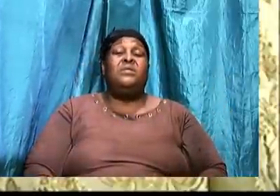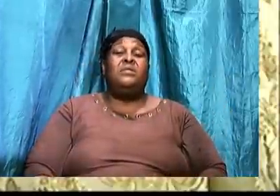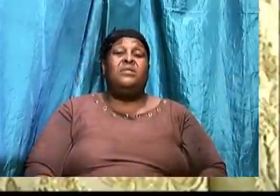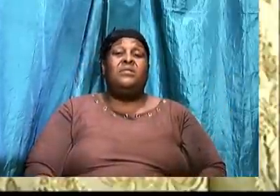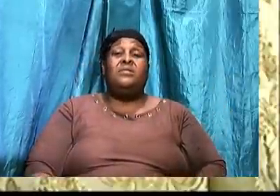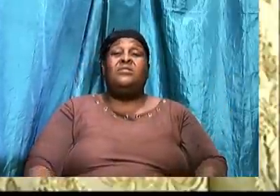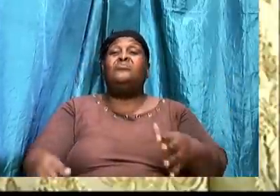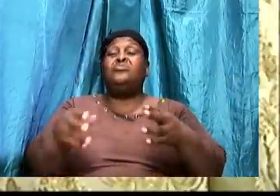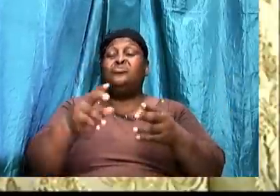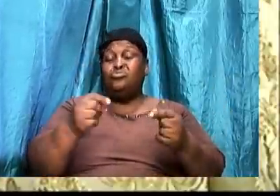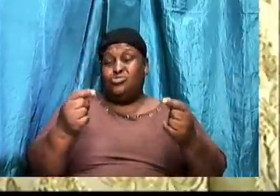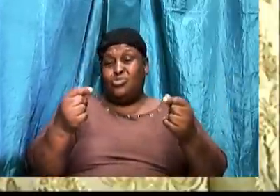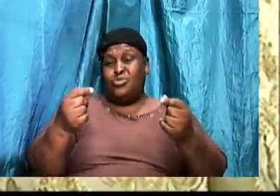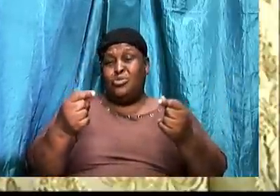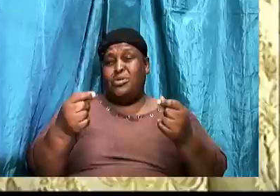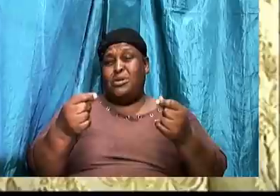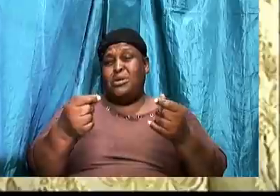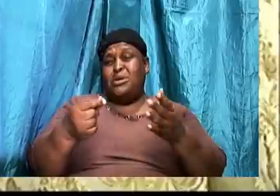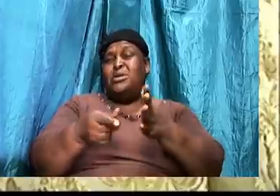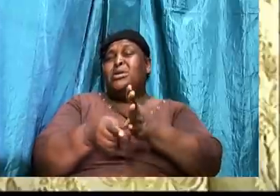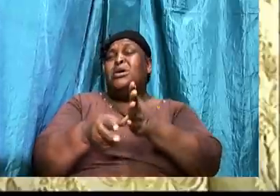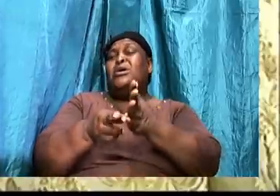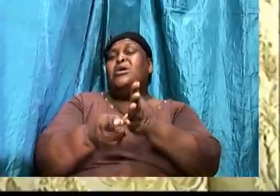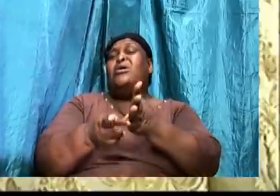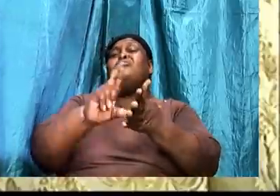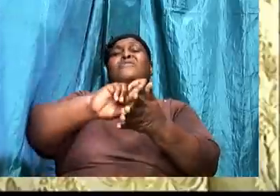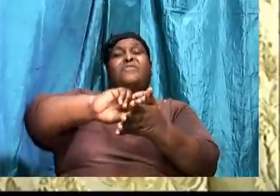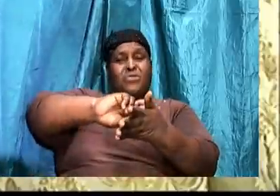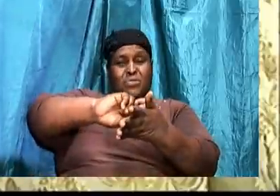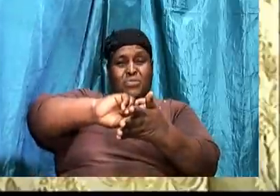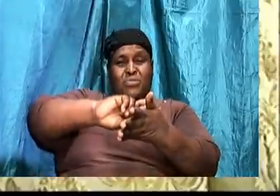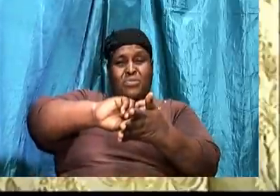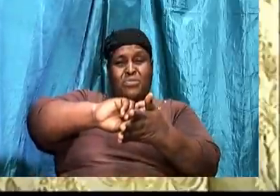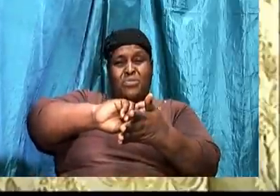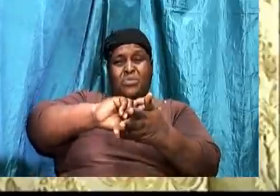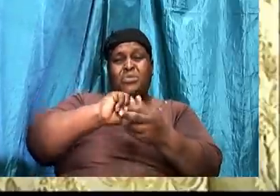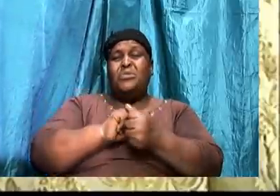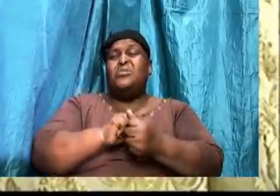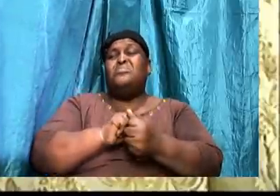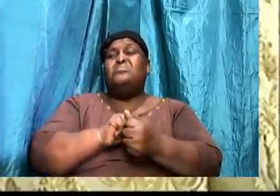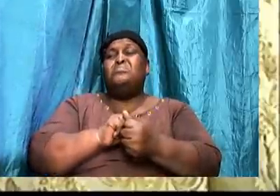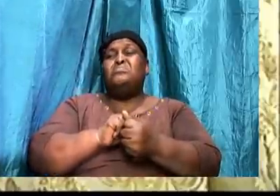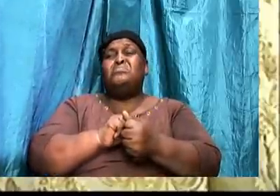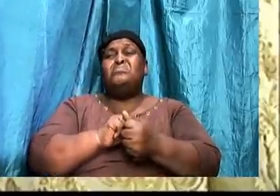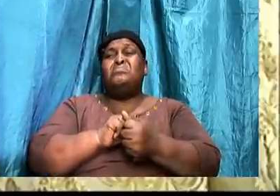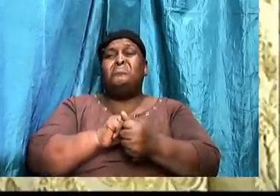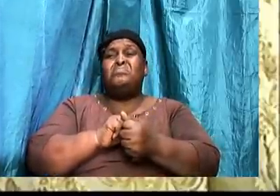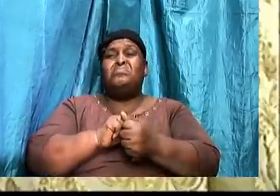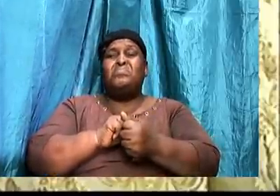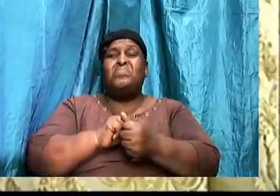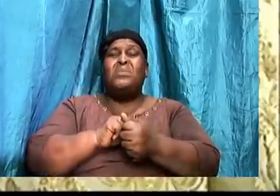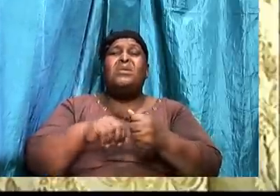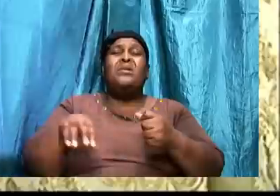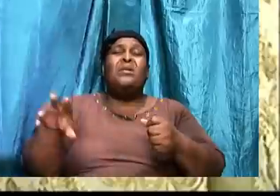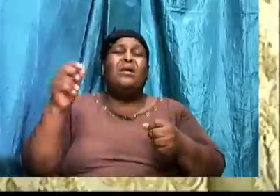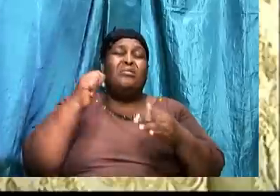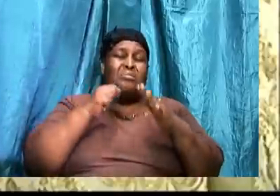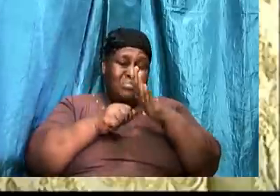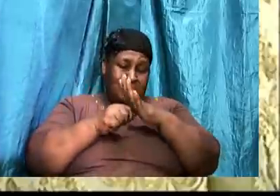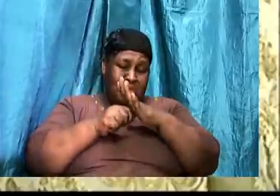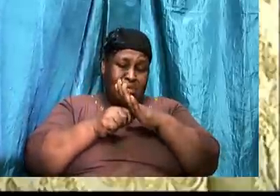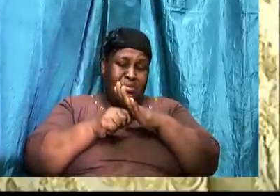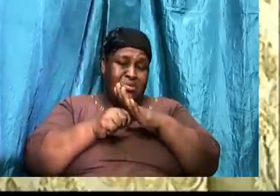is methodea, and it denotes craft and deceit or cunning devices.